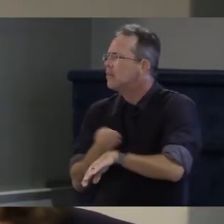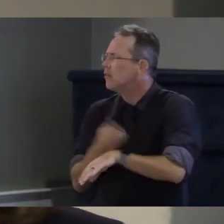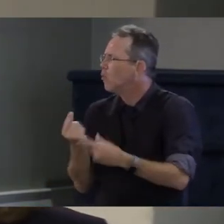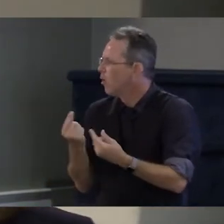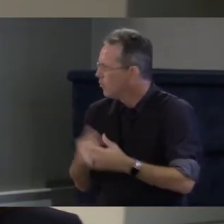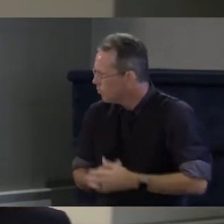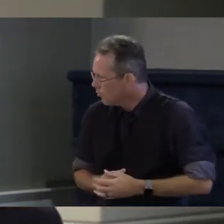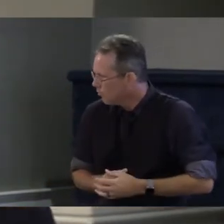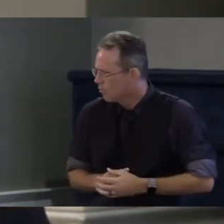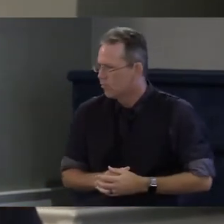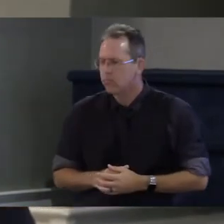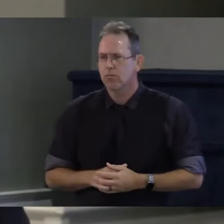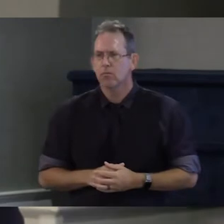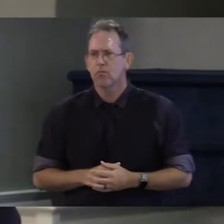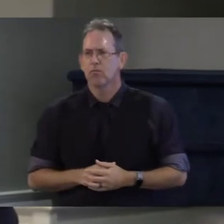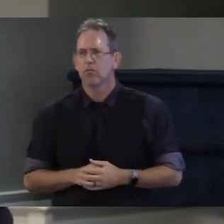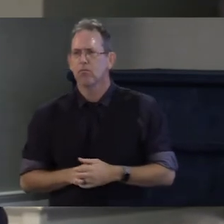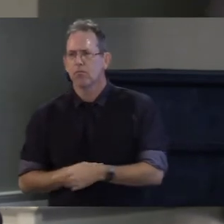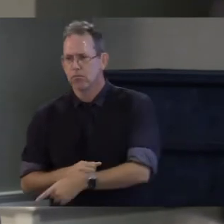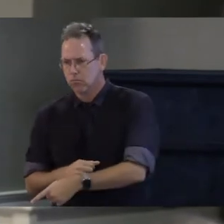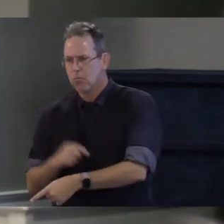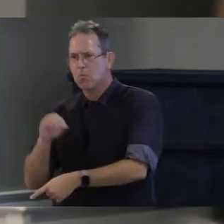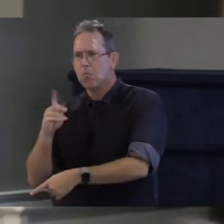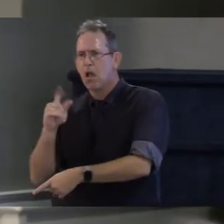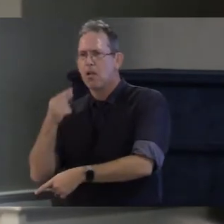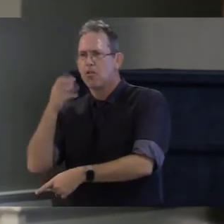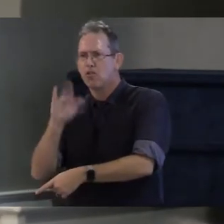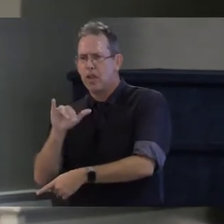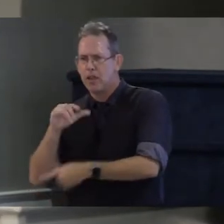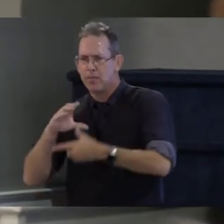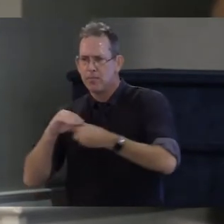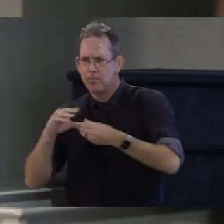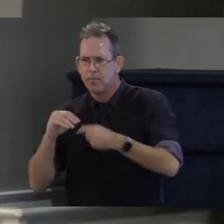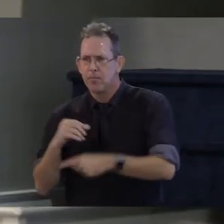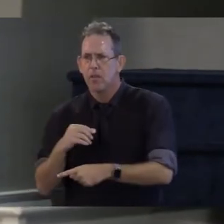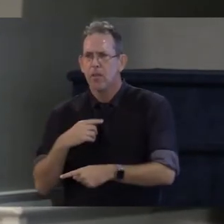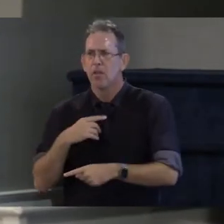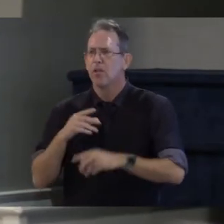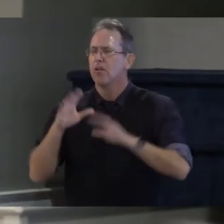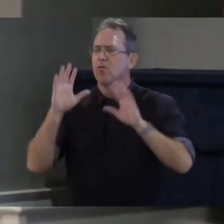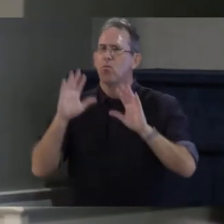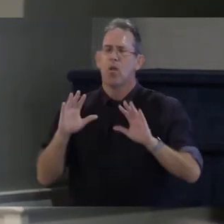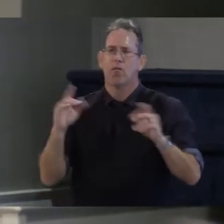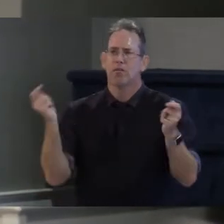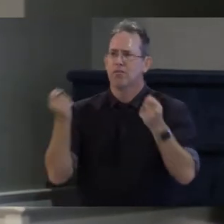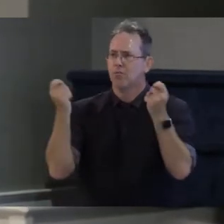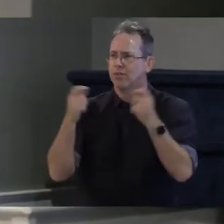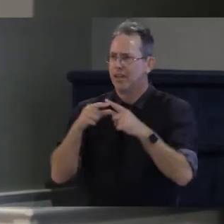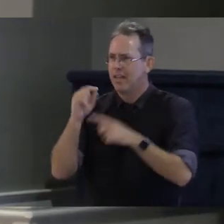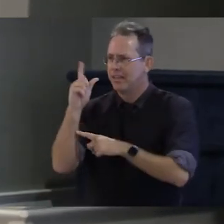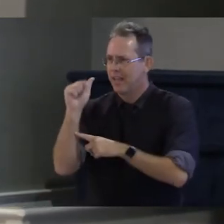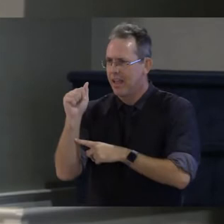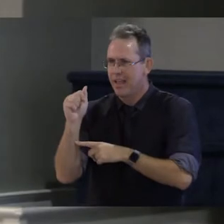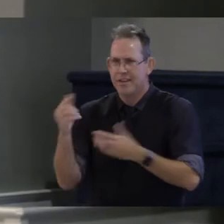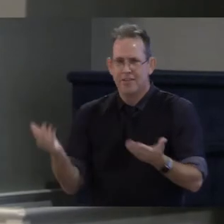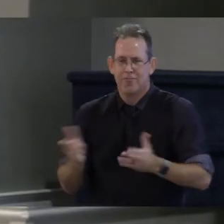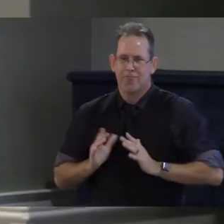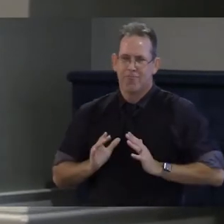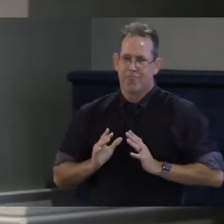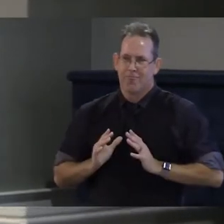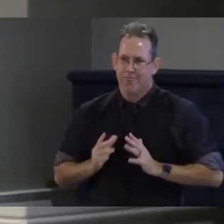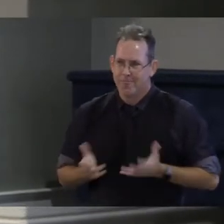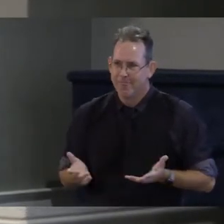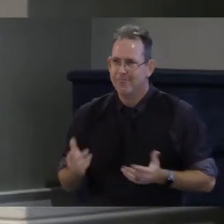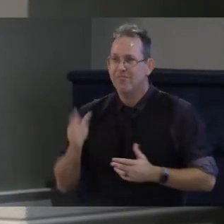celebrating 32 years of the Americans with Disabilities Act as an international human rights lawyer I still think it's